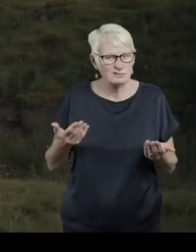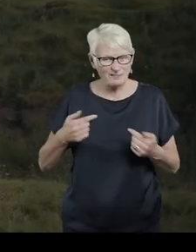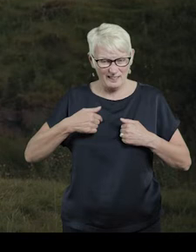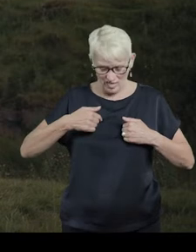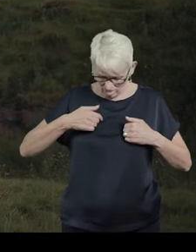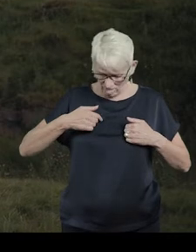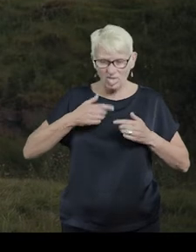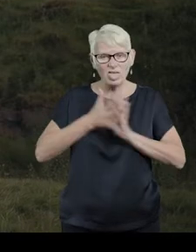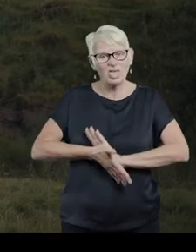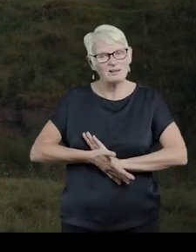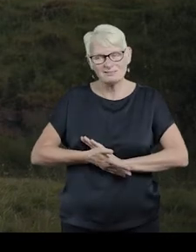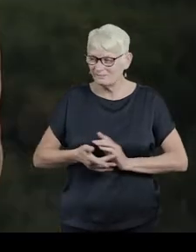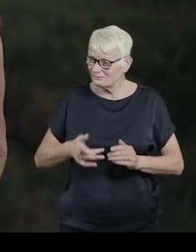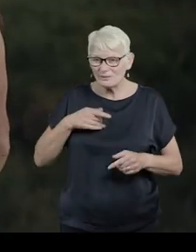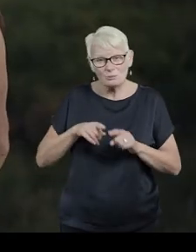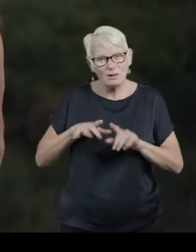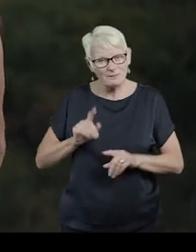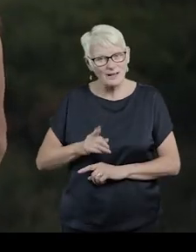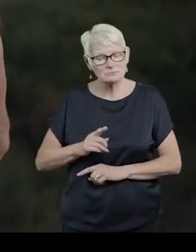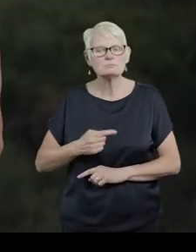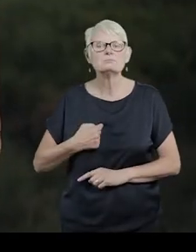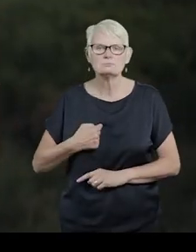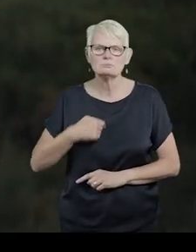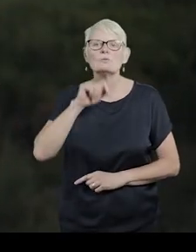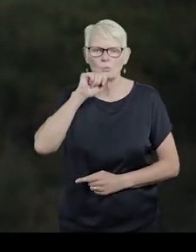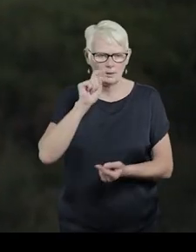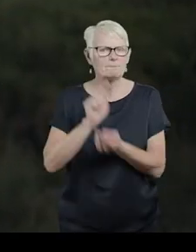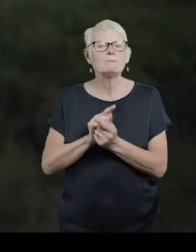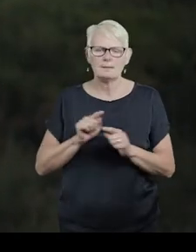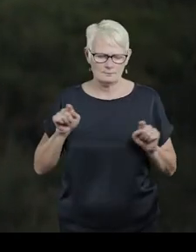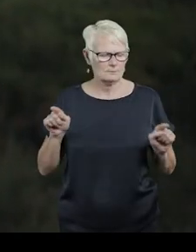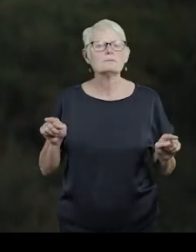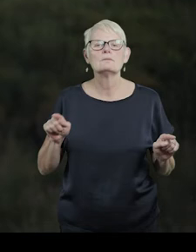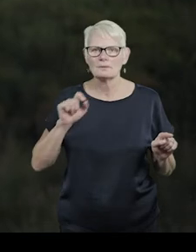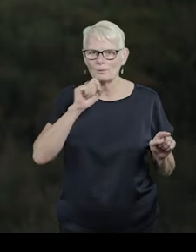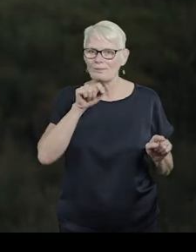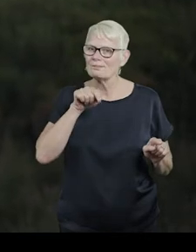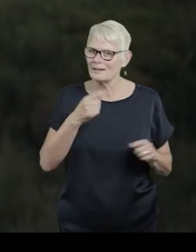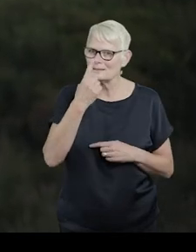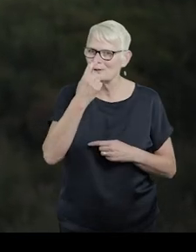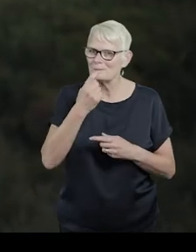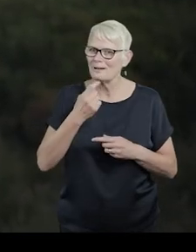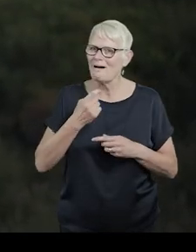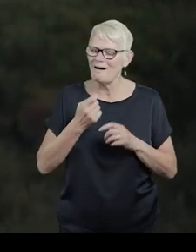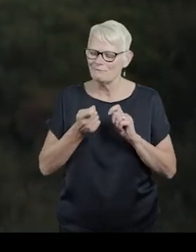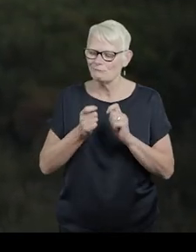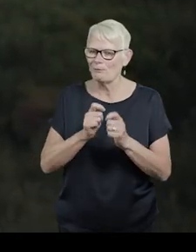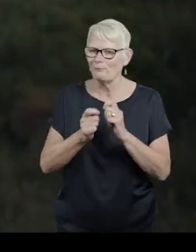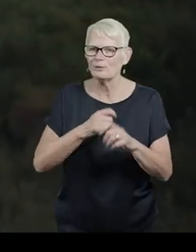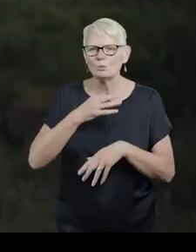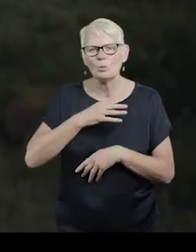this what defeat feels like? I will meet them, that is the possibility of folding